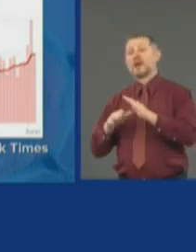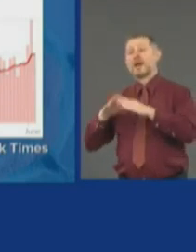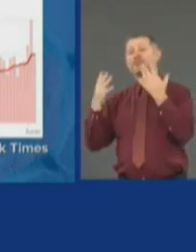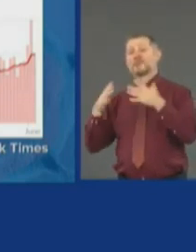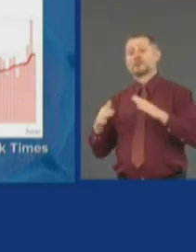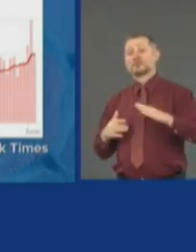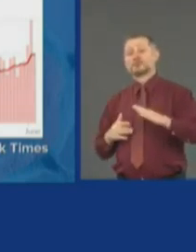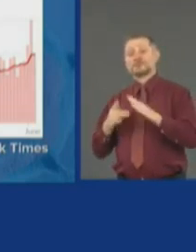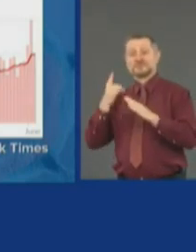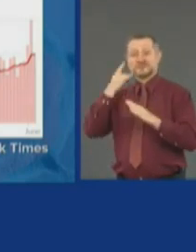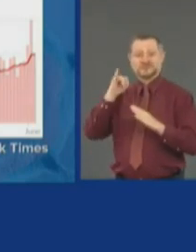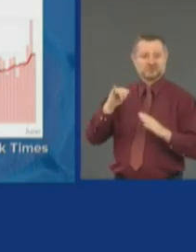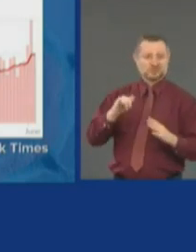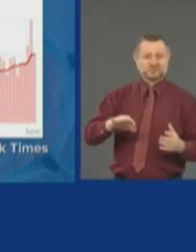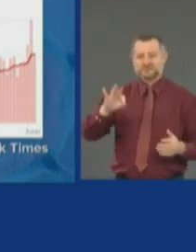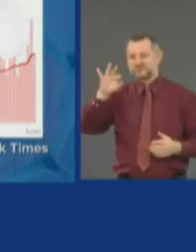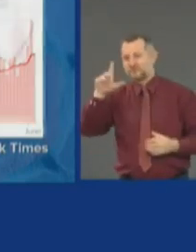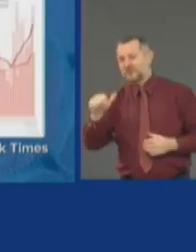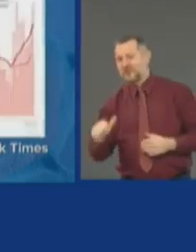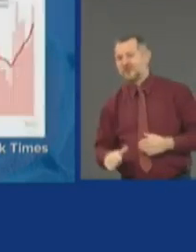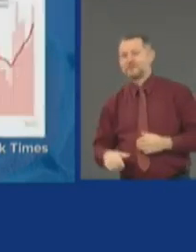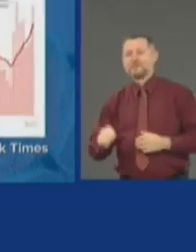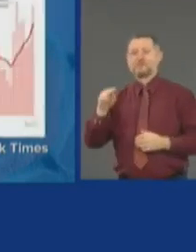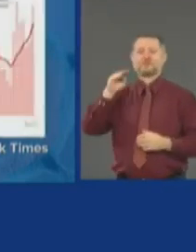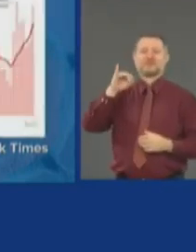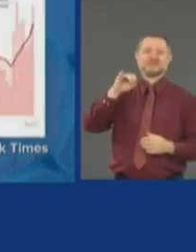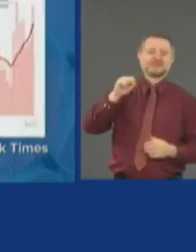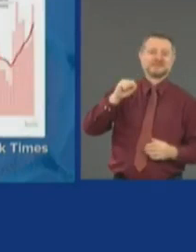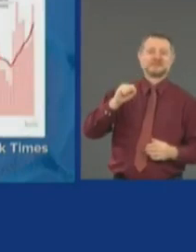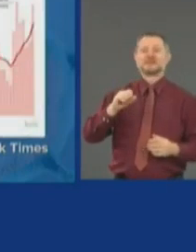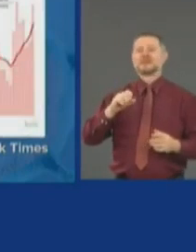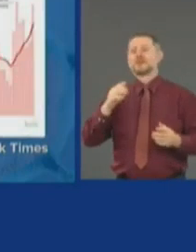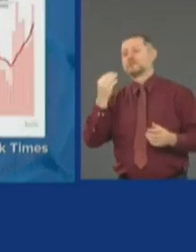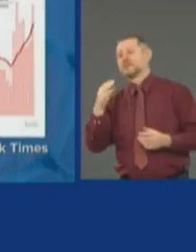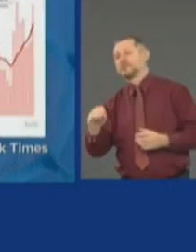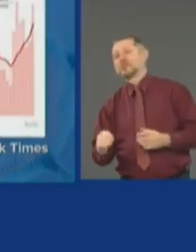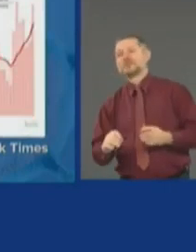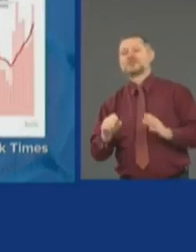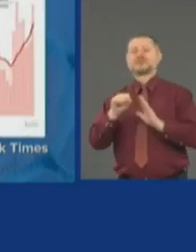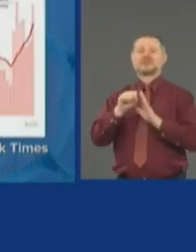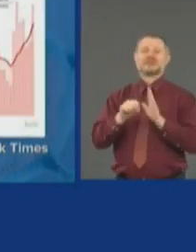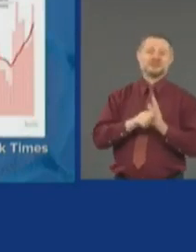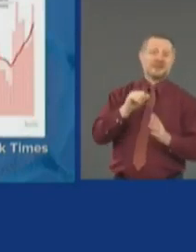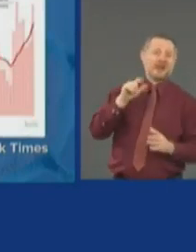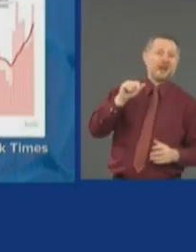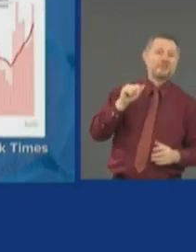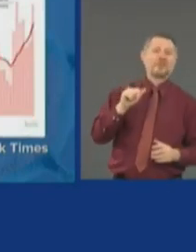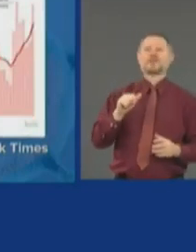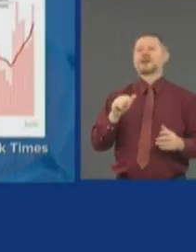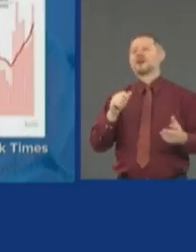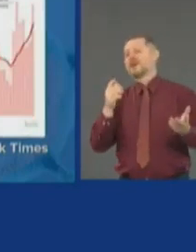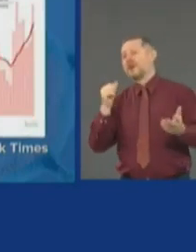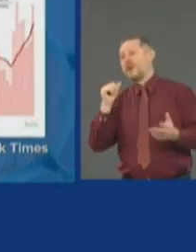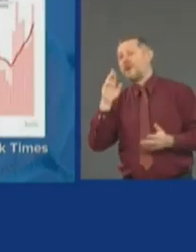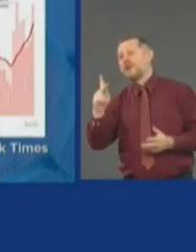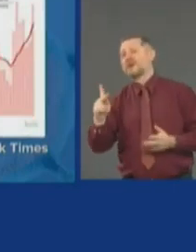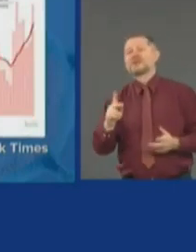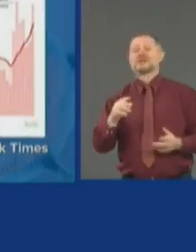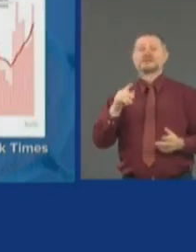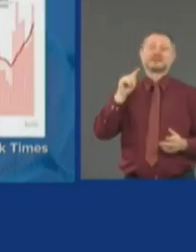Florida, Mississippi, Missouri, Alabama, Arkansas, Tennessee, Utah.